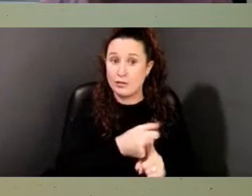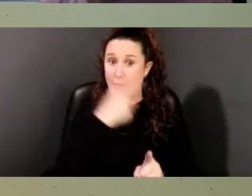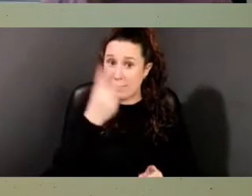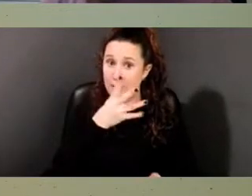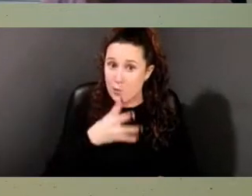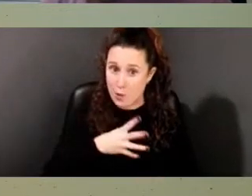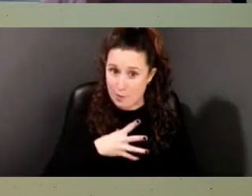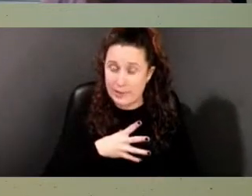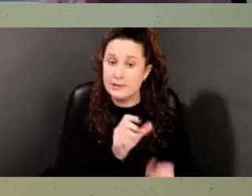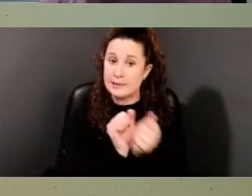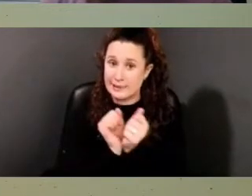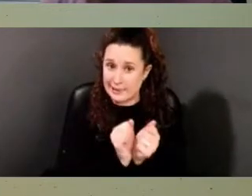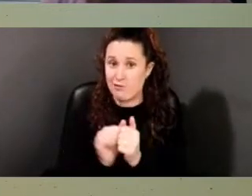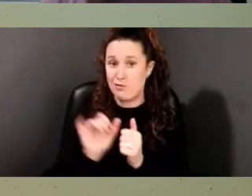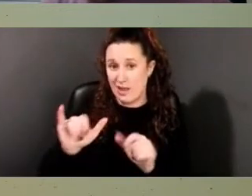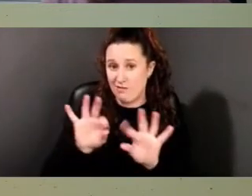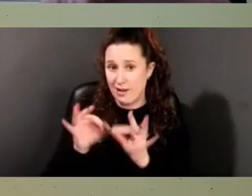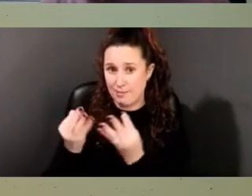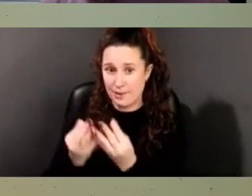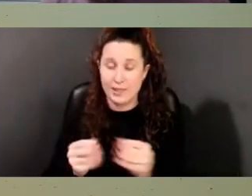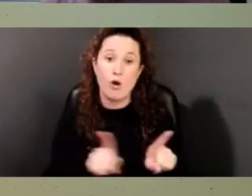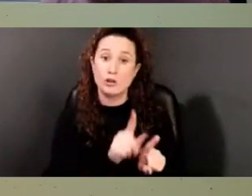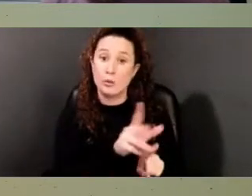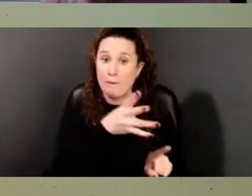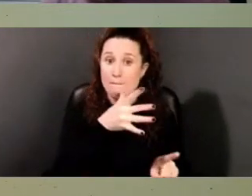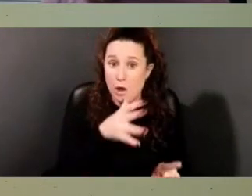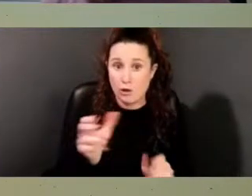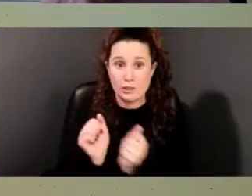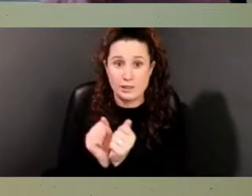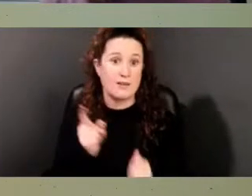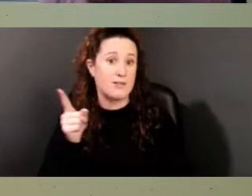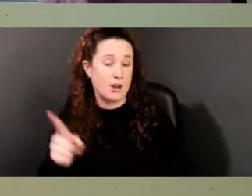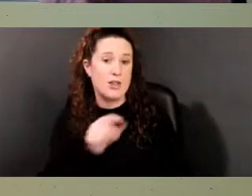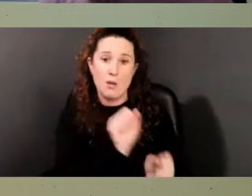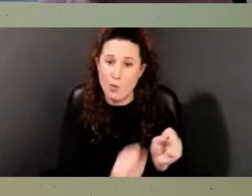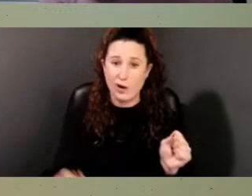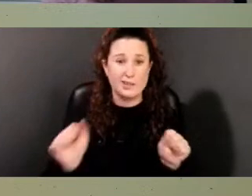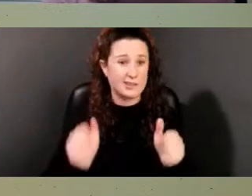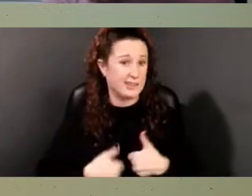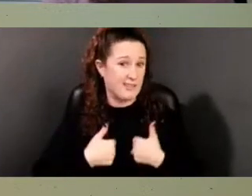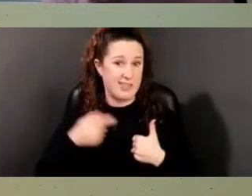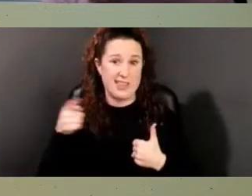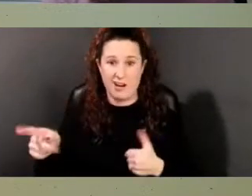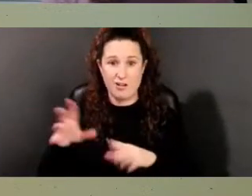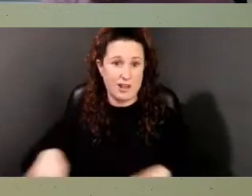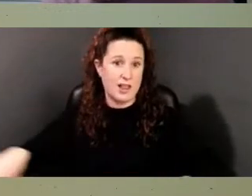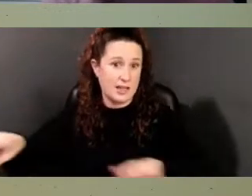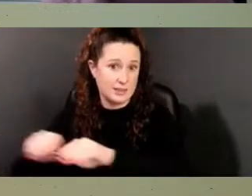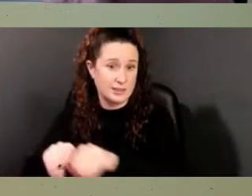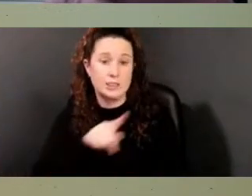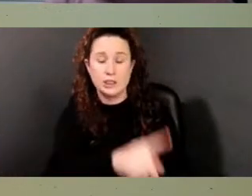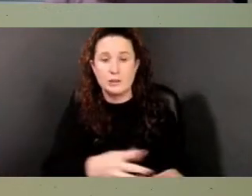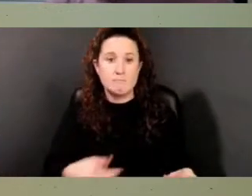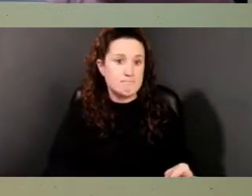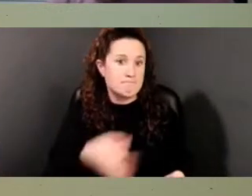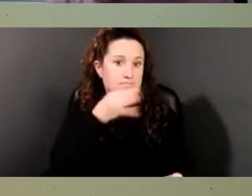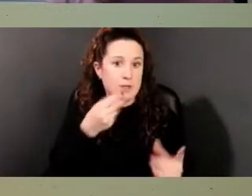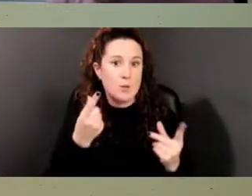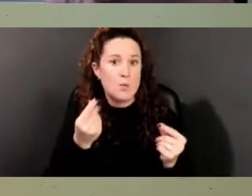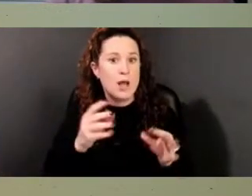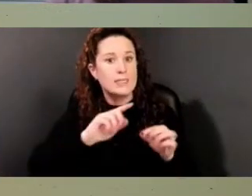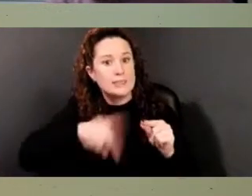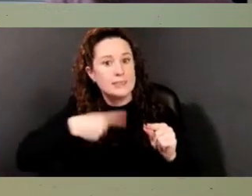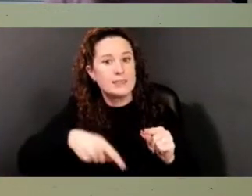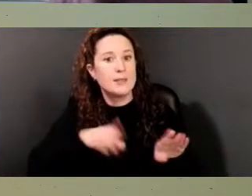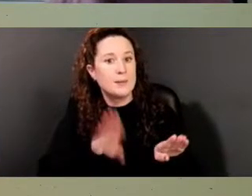was also enslaved by the Dickinson family. They lived and labored on Dickinson lands. Dinah was a skilled spinner and was able to spin enough